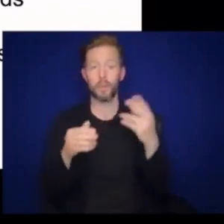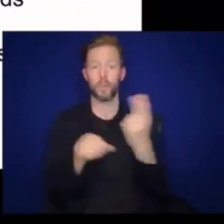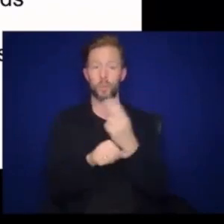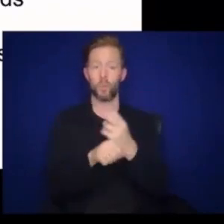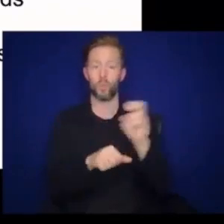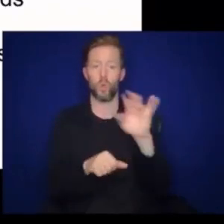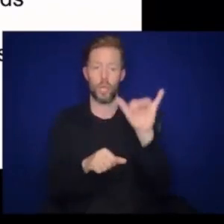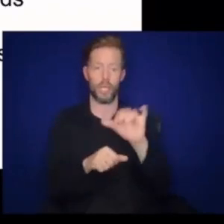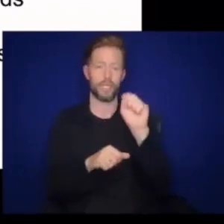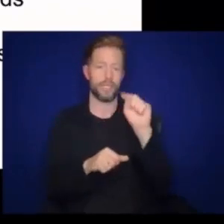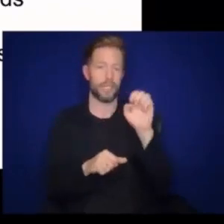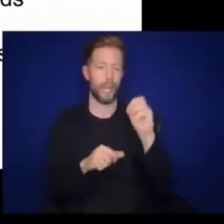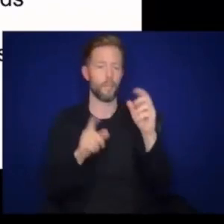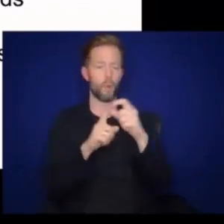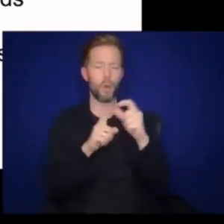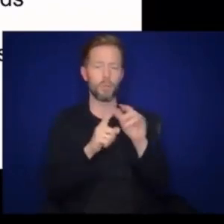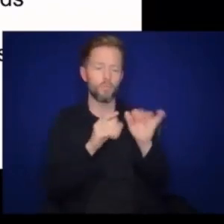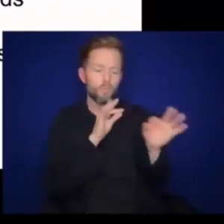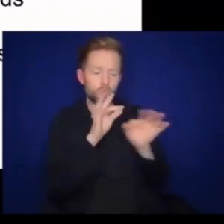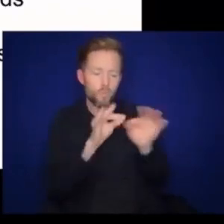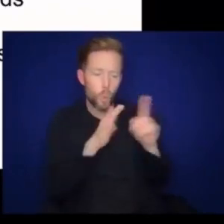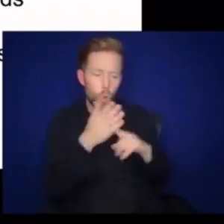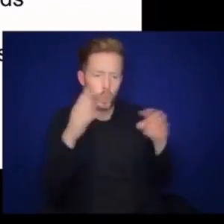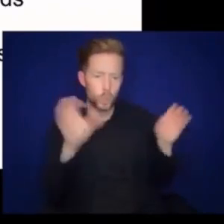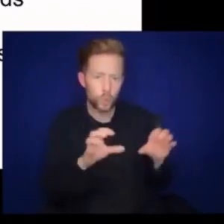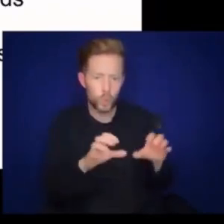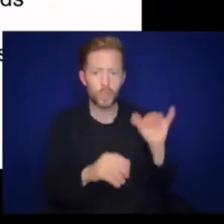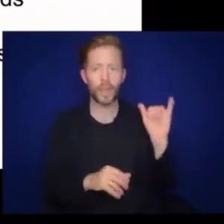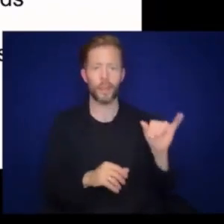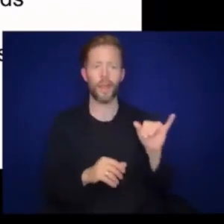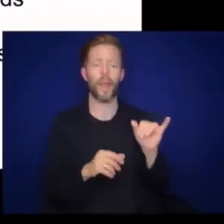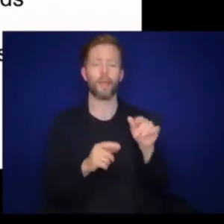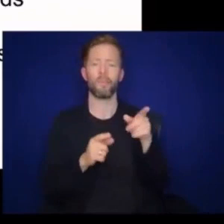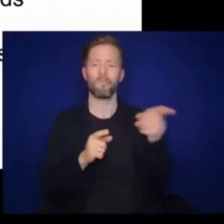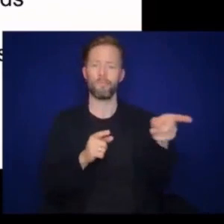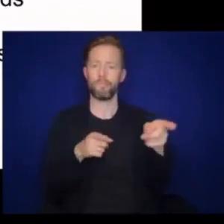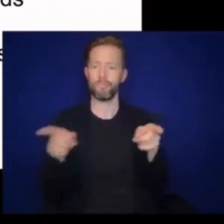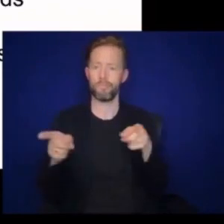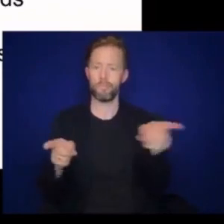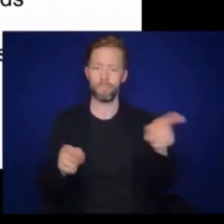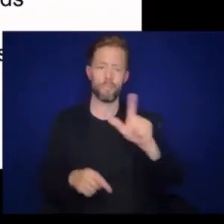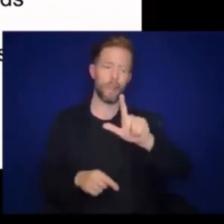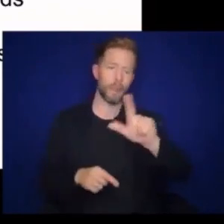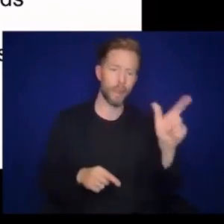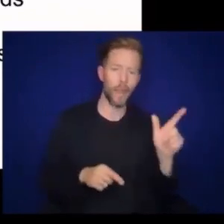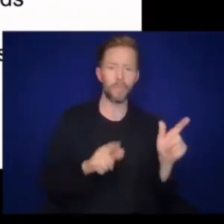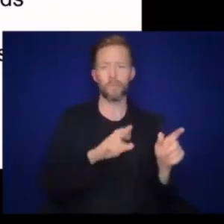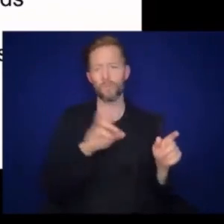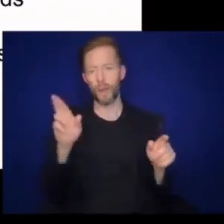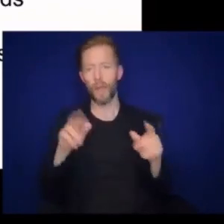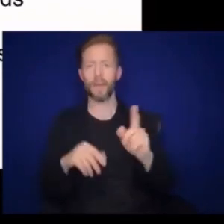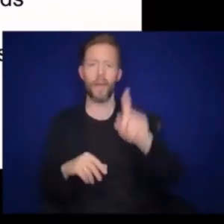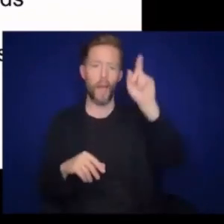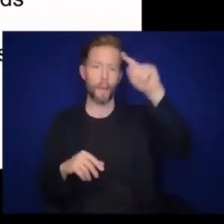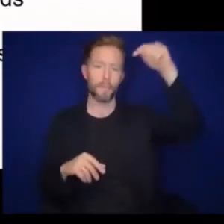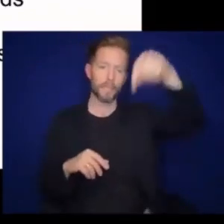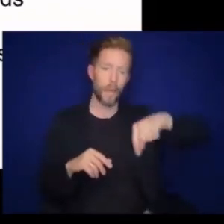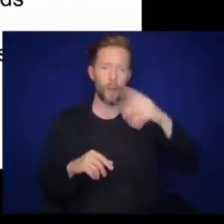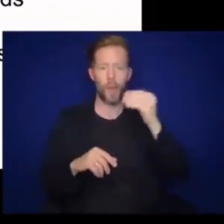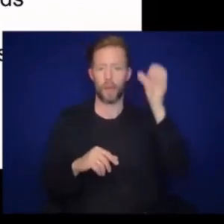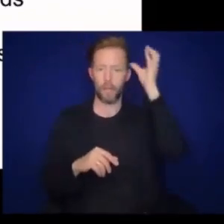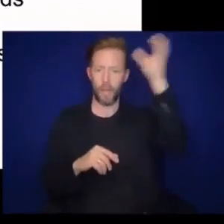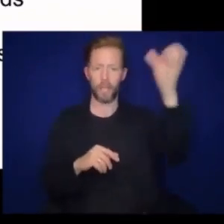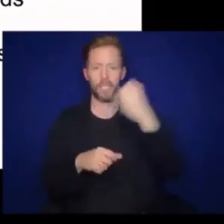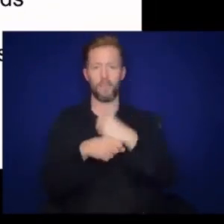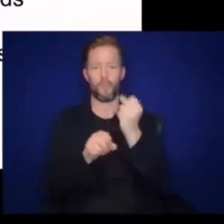Using early stem words to narrate what you're doing, such as directionality words, left, right, up, down, and